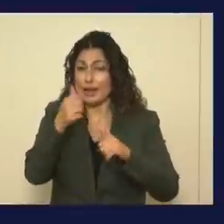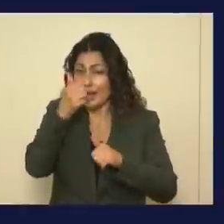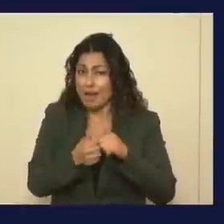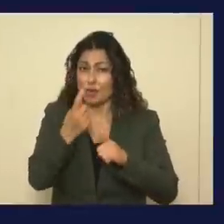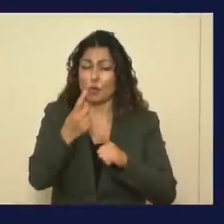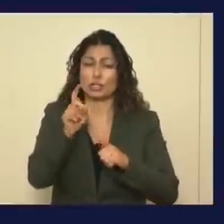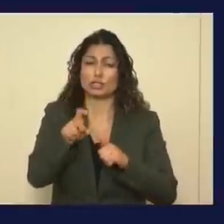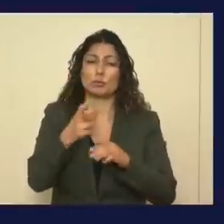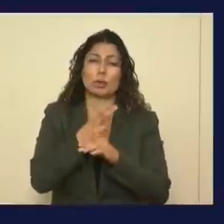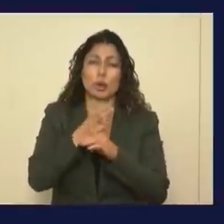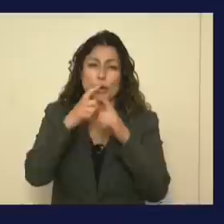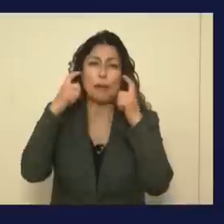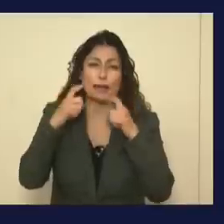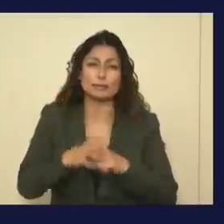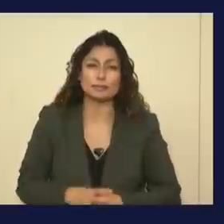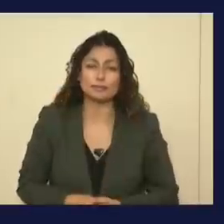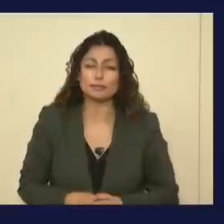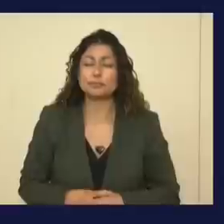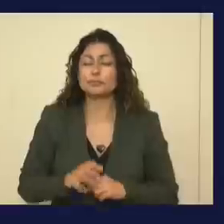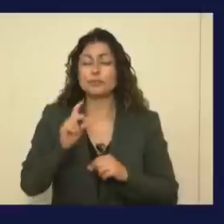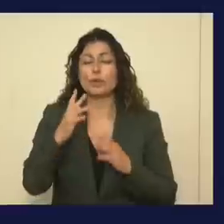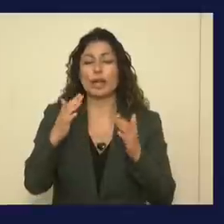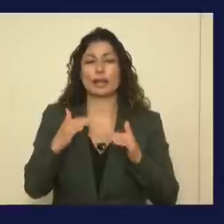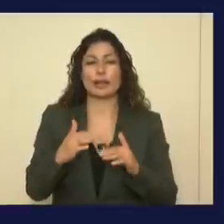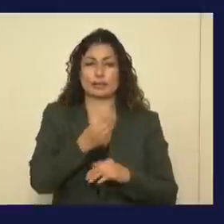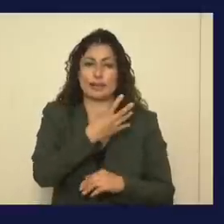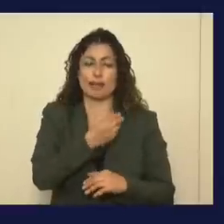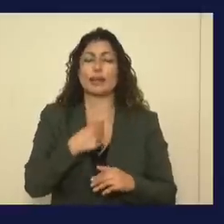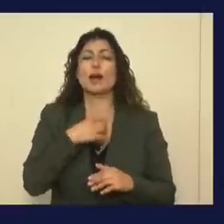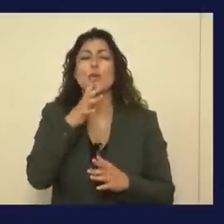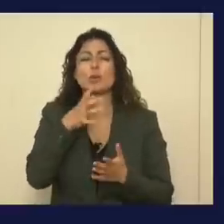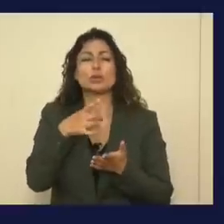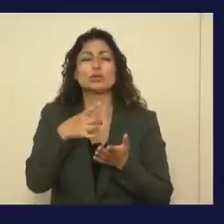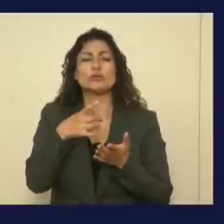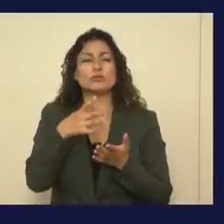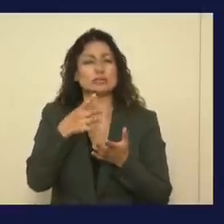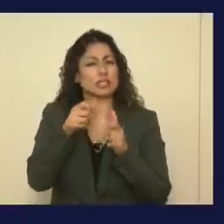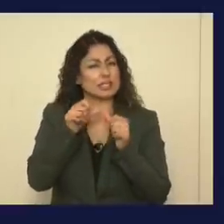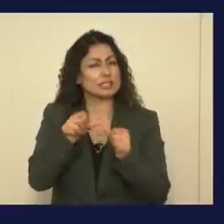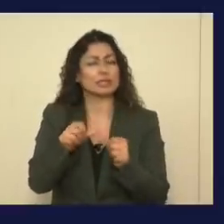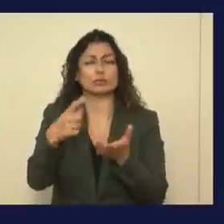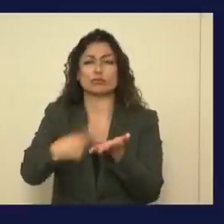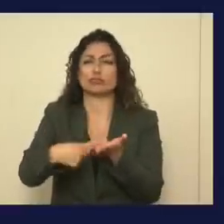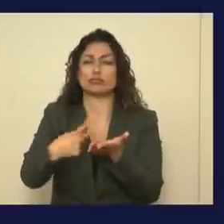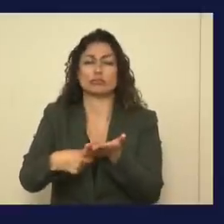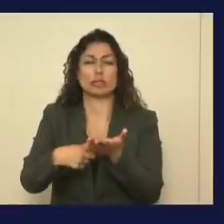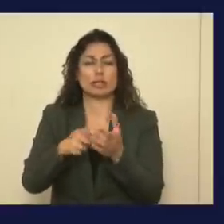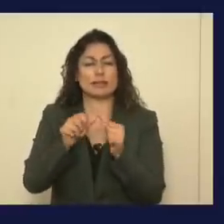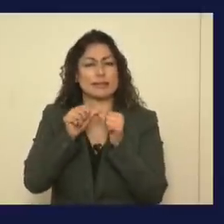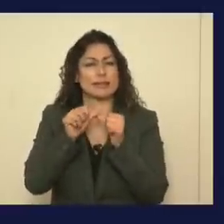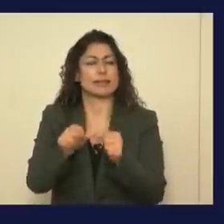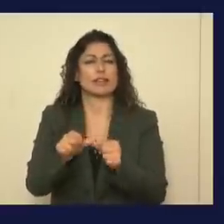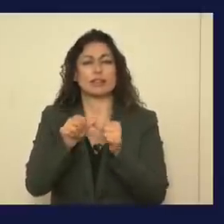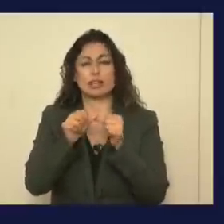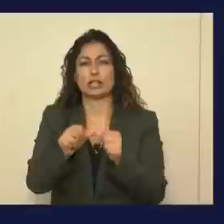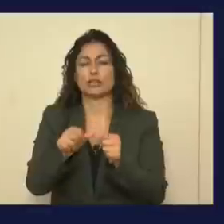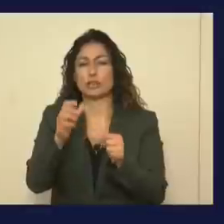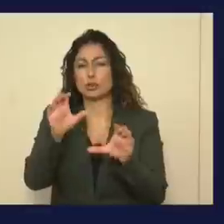a mask. All right, next slide. All right, I want to keep talking about ramping up for businesses. So the Recovery